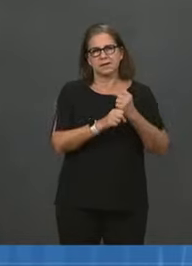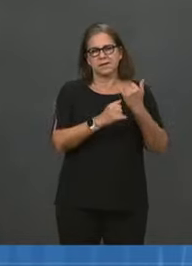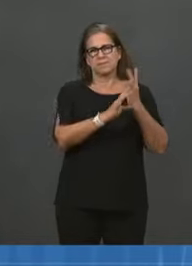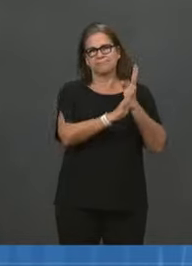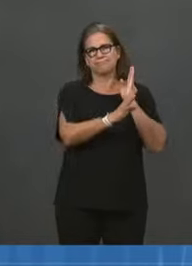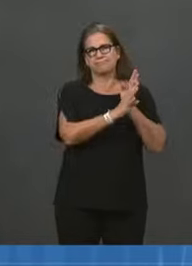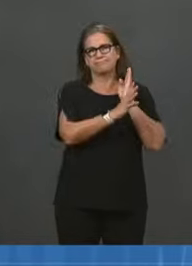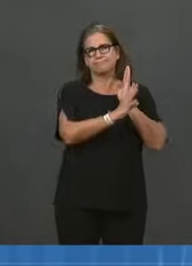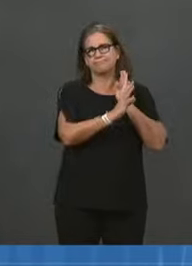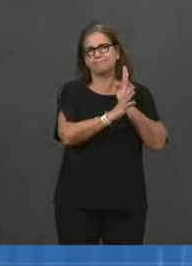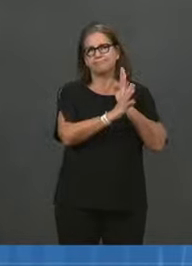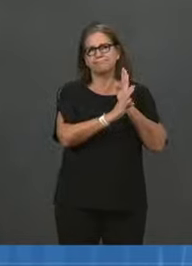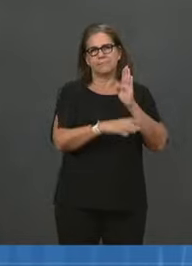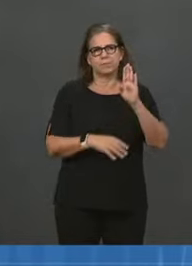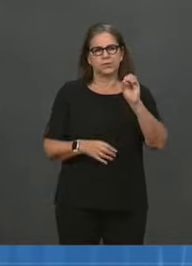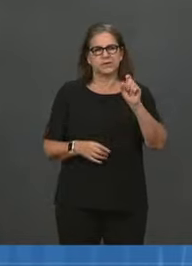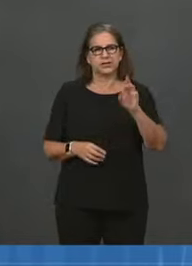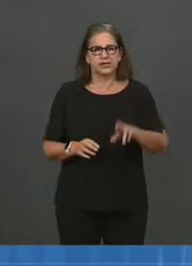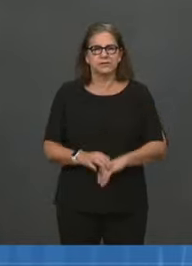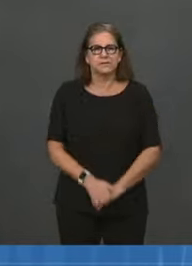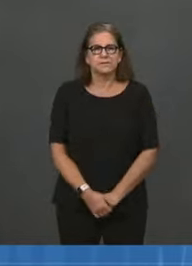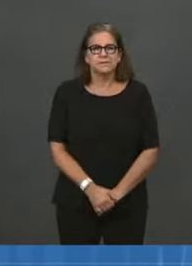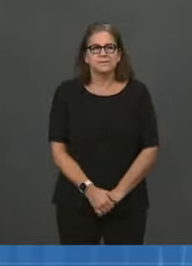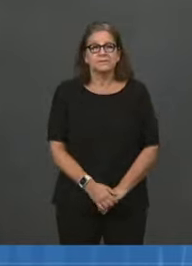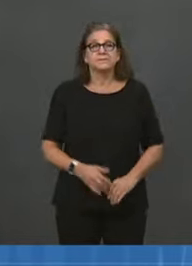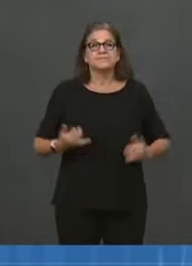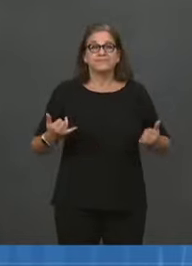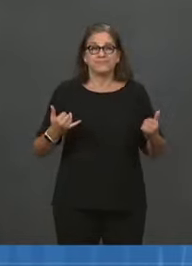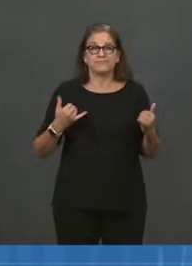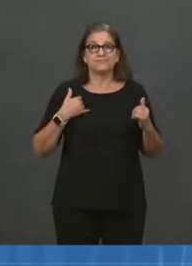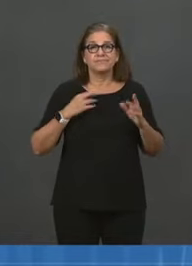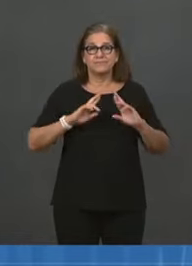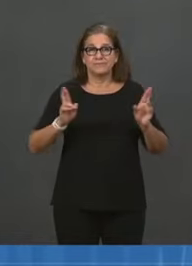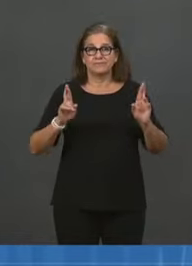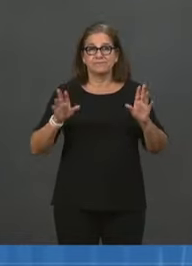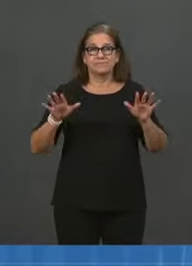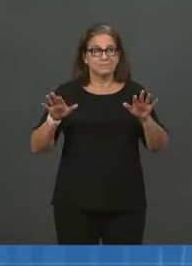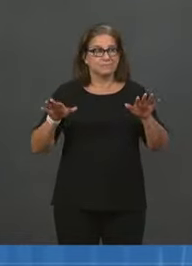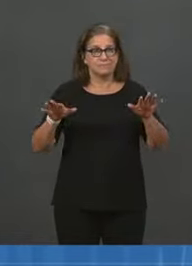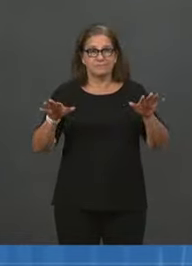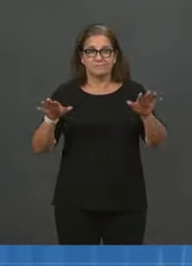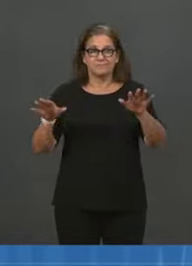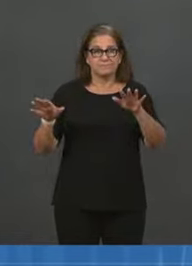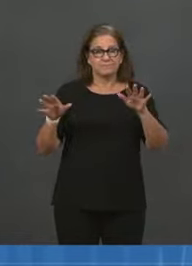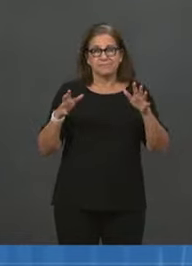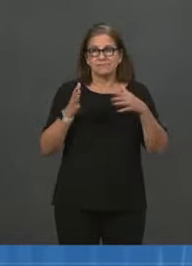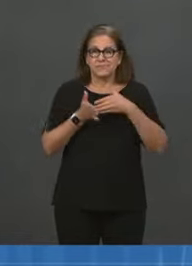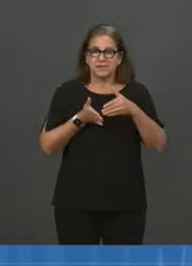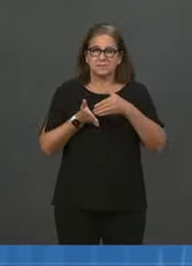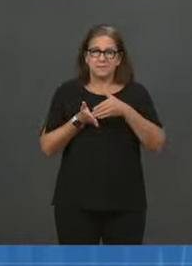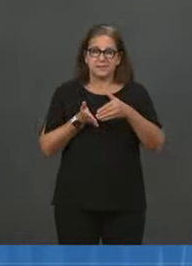And we are ready to get booster shots in the arms of tens of millions of newly eligible Americans.